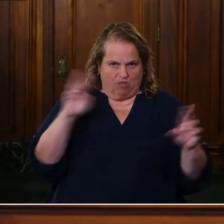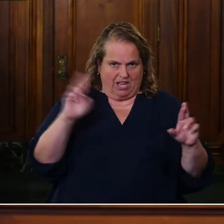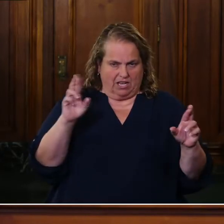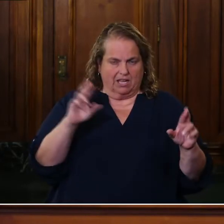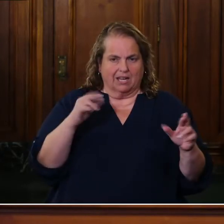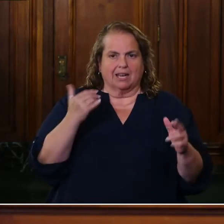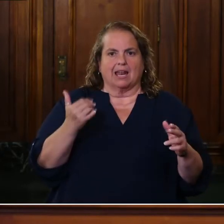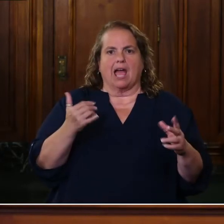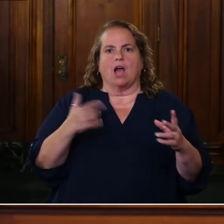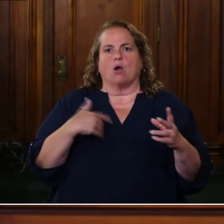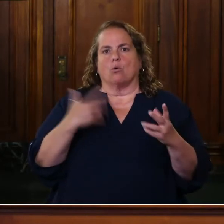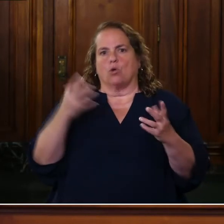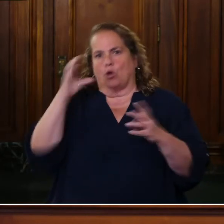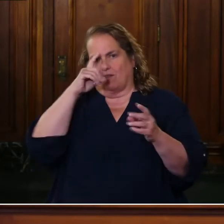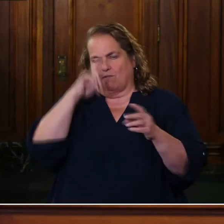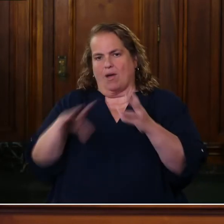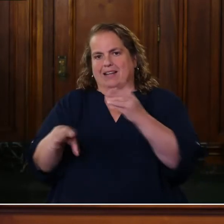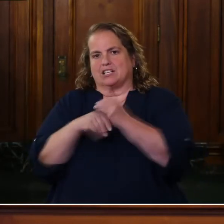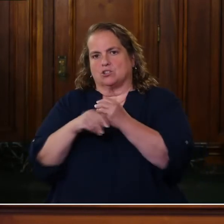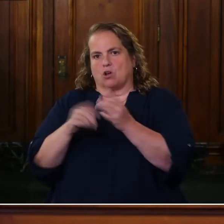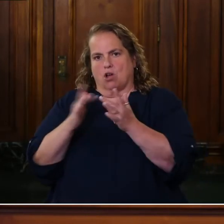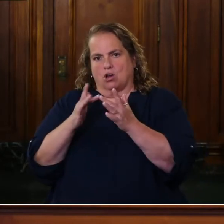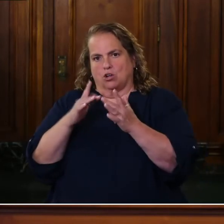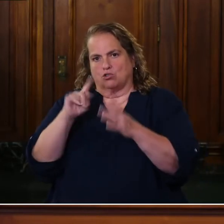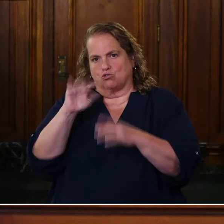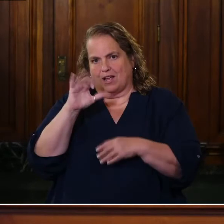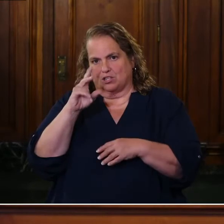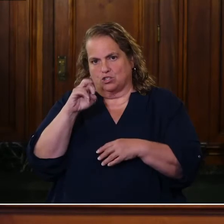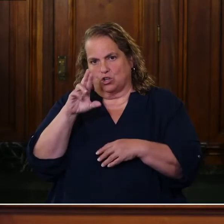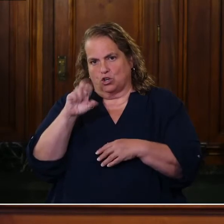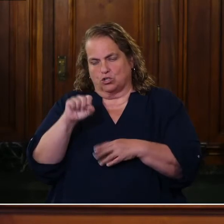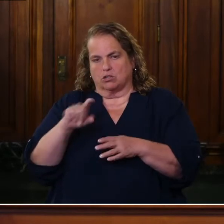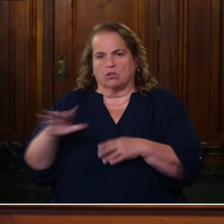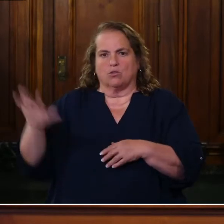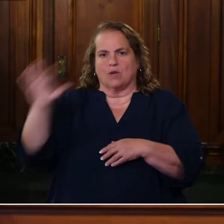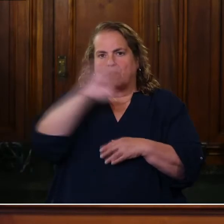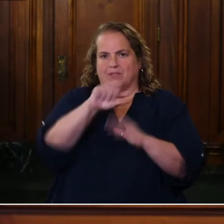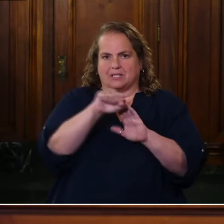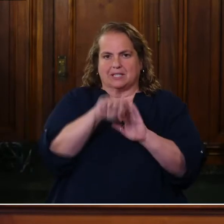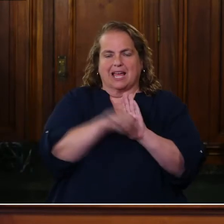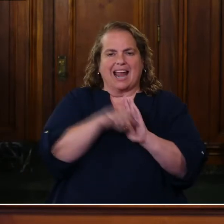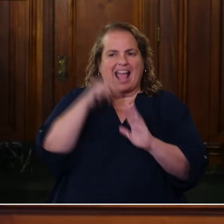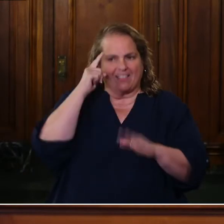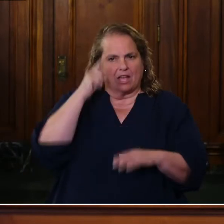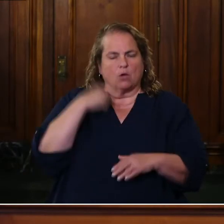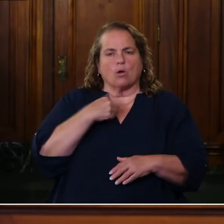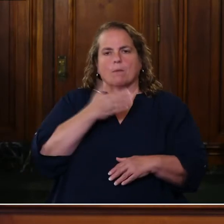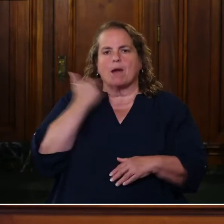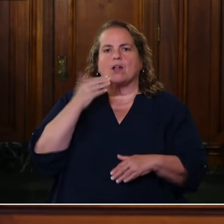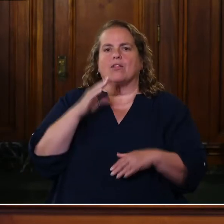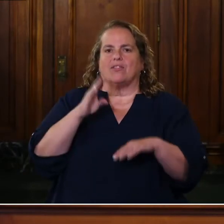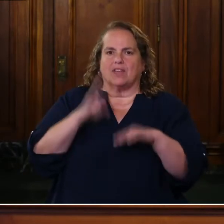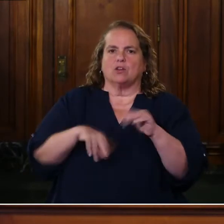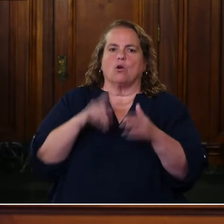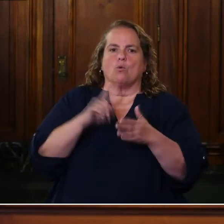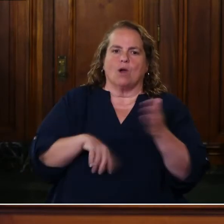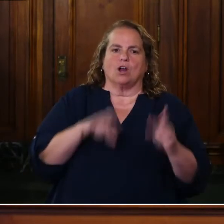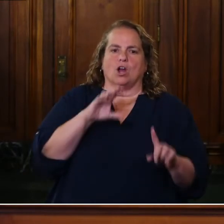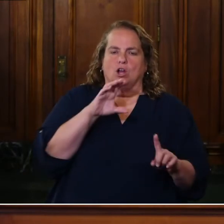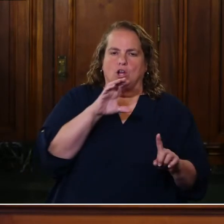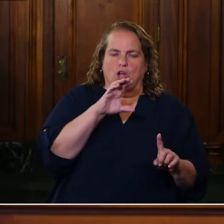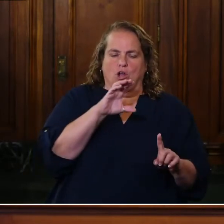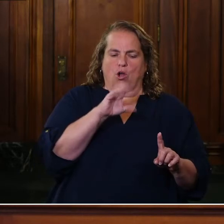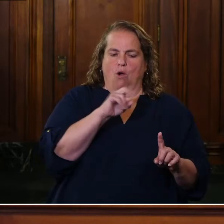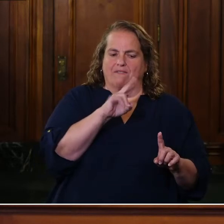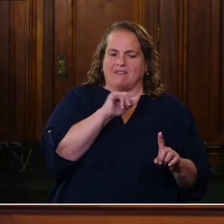contact tracers, uh, throughout the state. Um, I believe that we're better than, than what COVID Act Now is saying. Now, are we where we need to be?